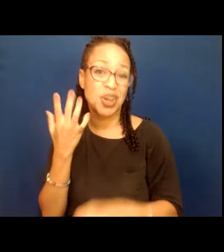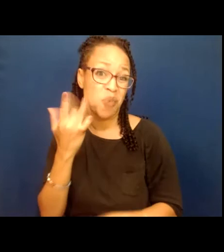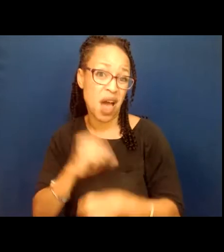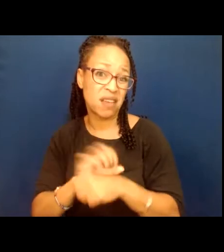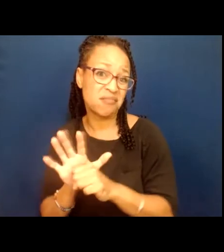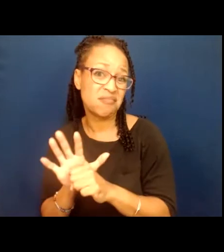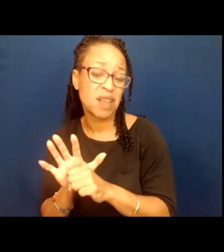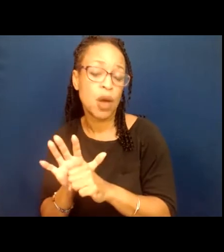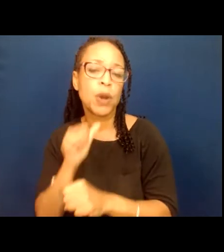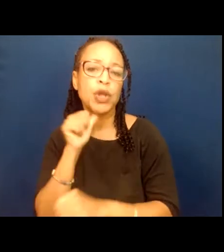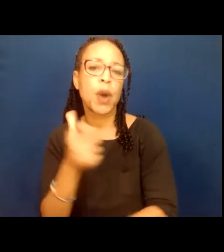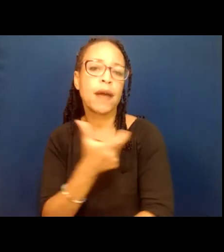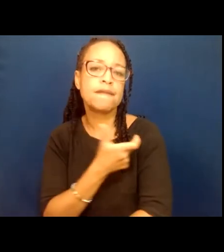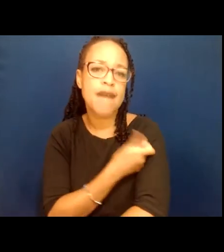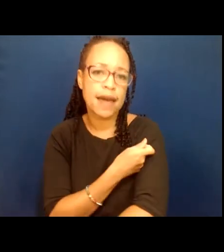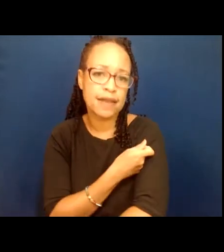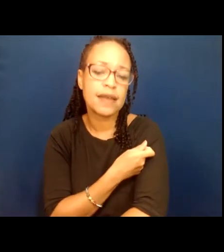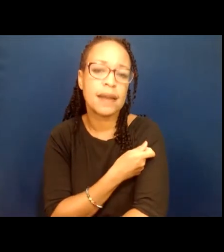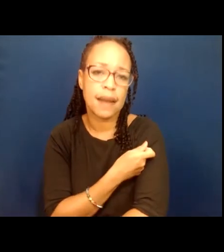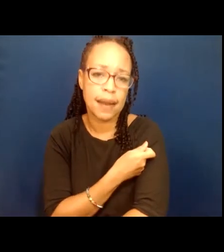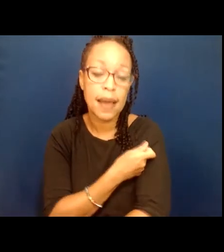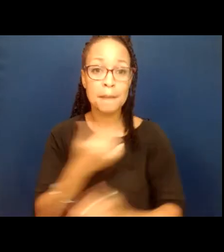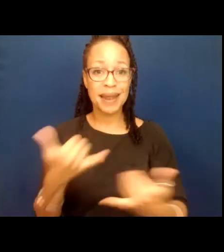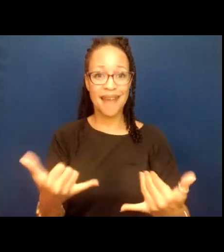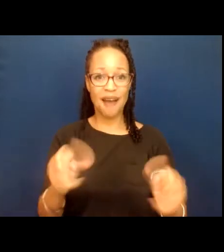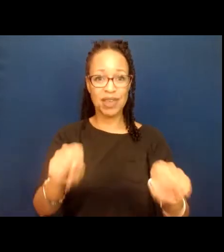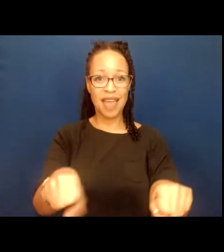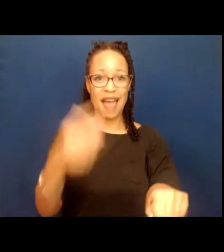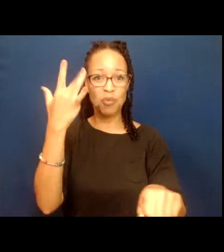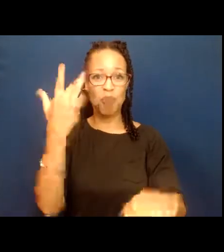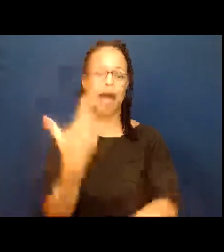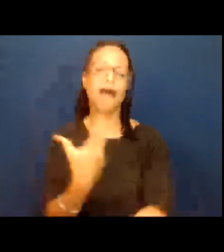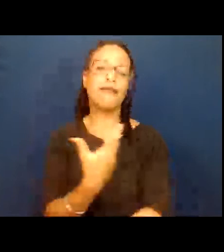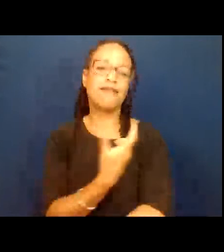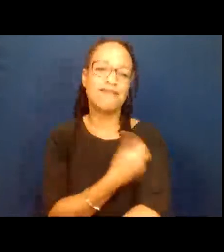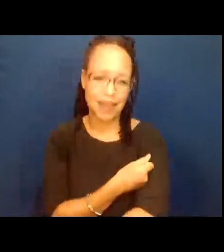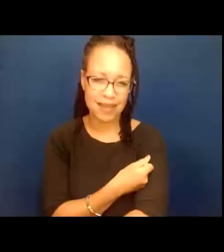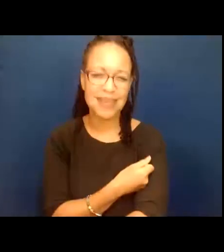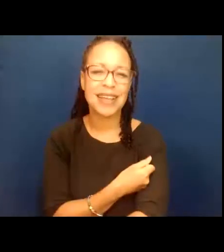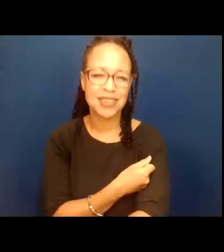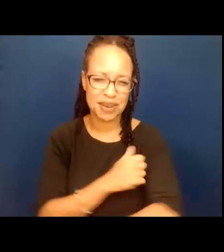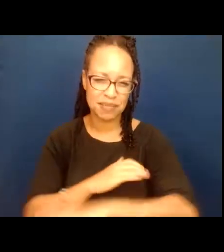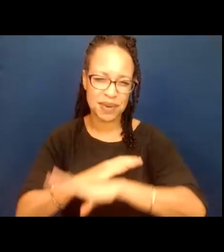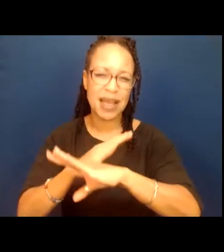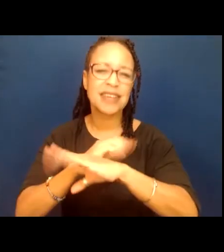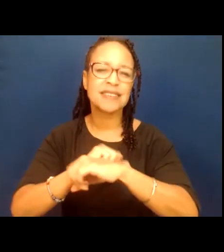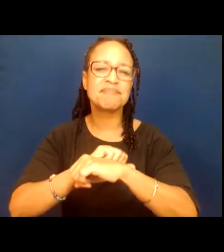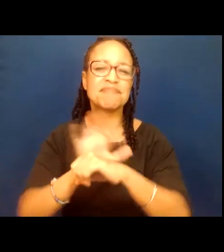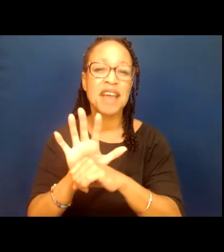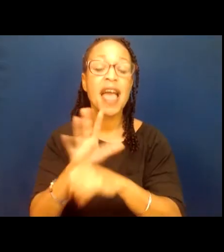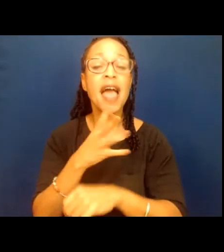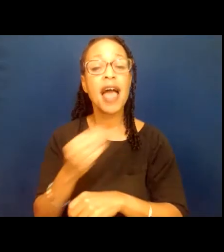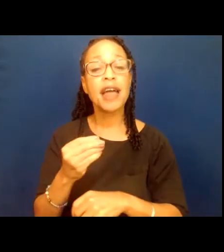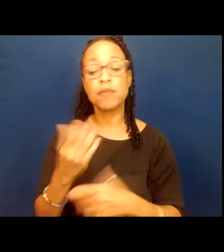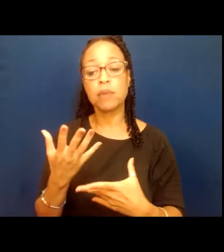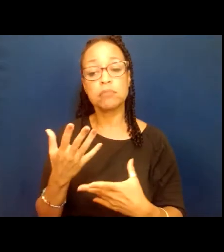we were not vaccinated. We were able to do this time because we were vaccinated. And we really took care of our people who were going